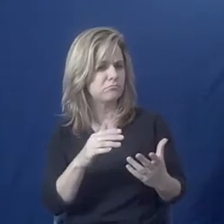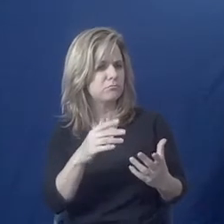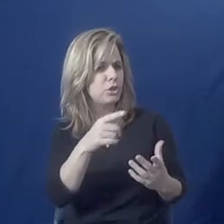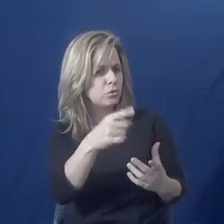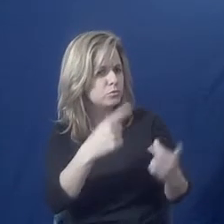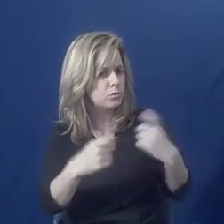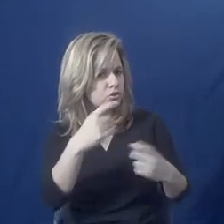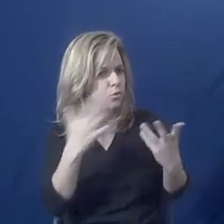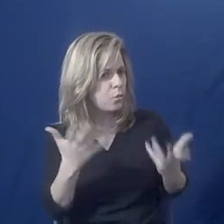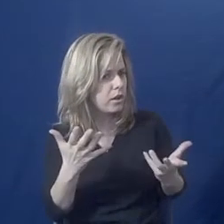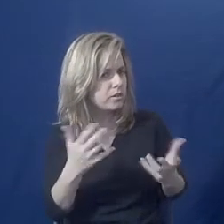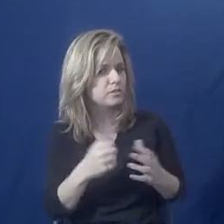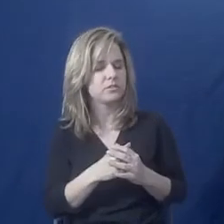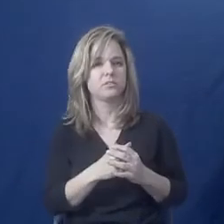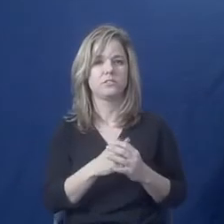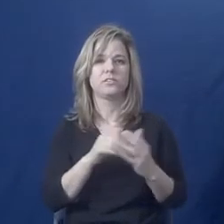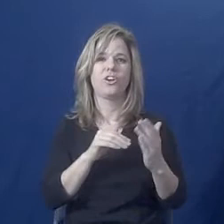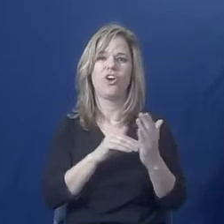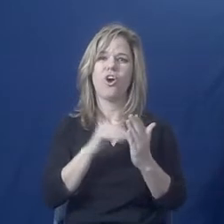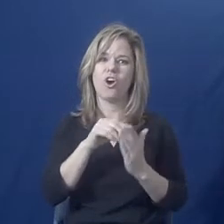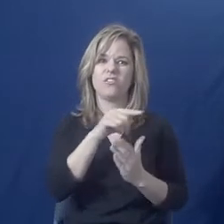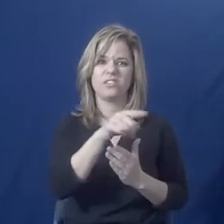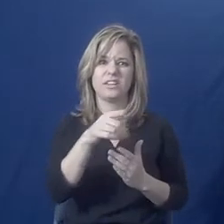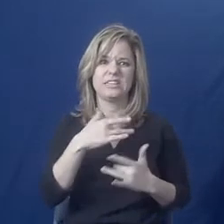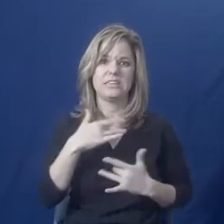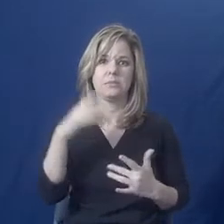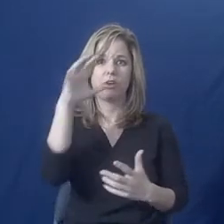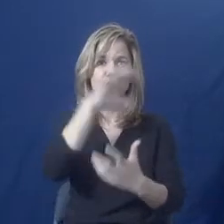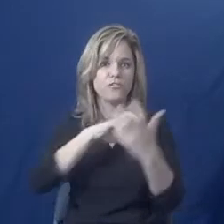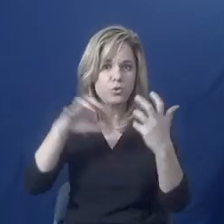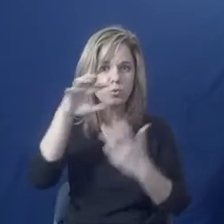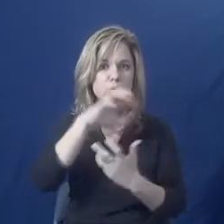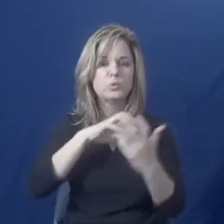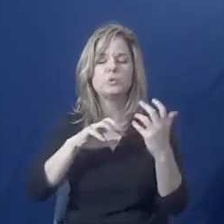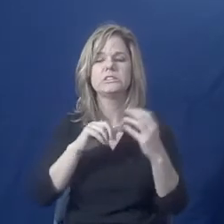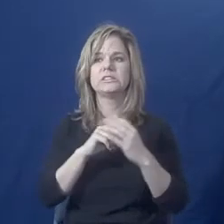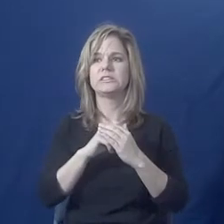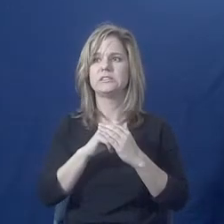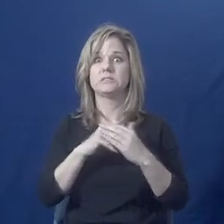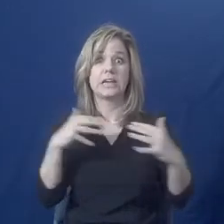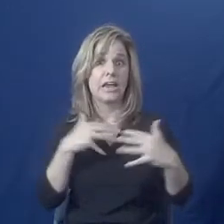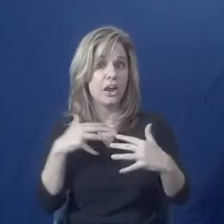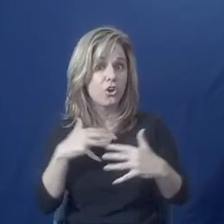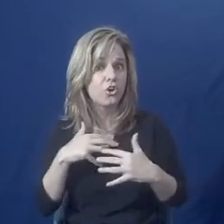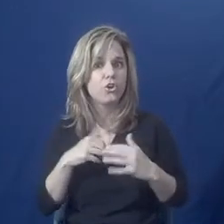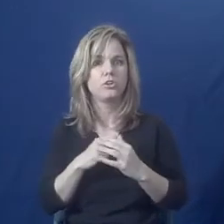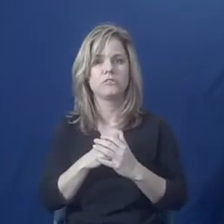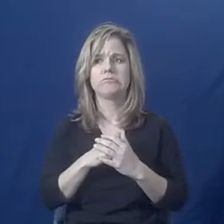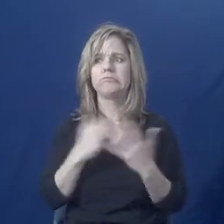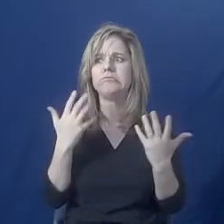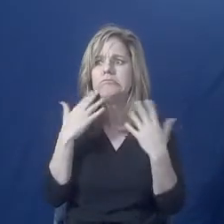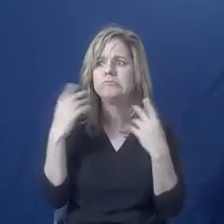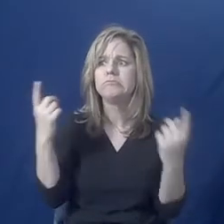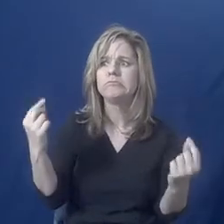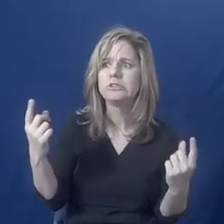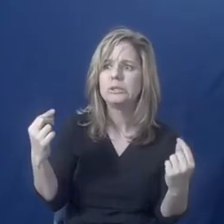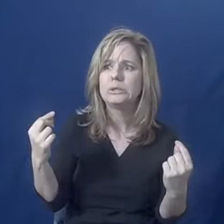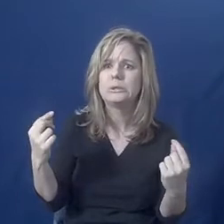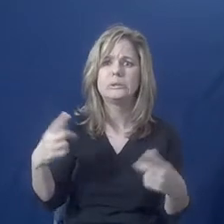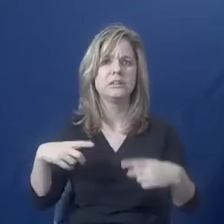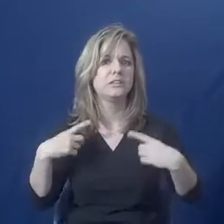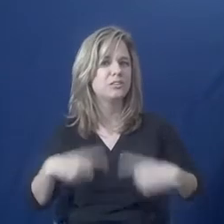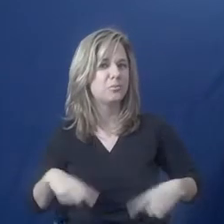People are often confused, they're scared, they're bewildered, they're depressed,